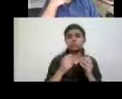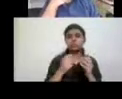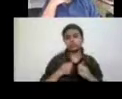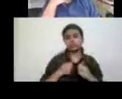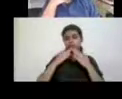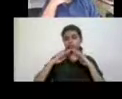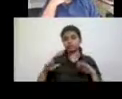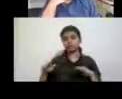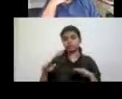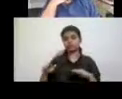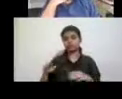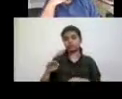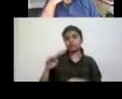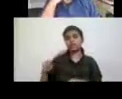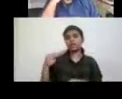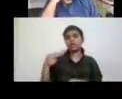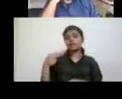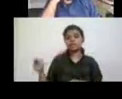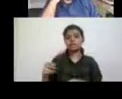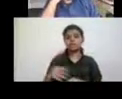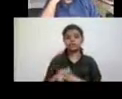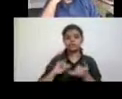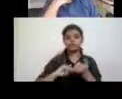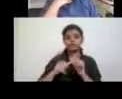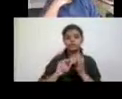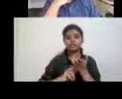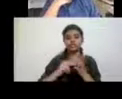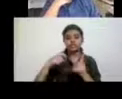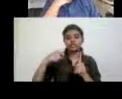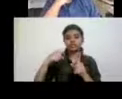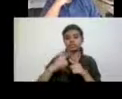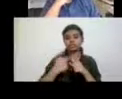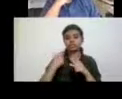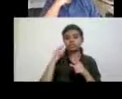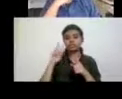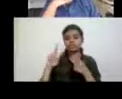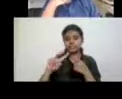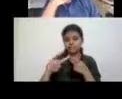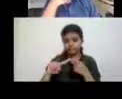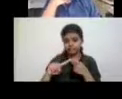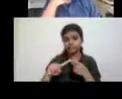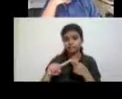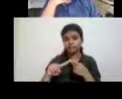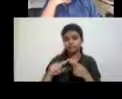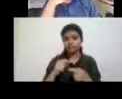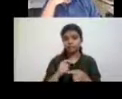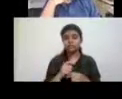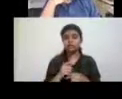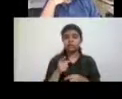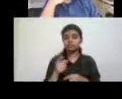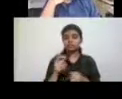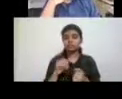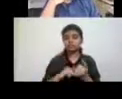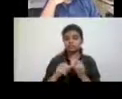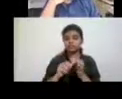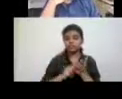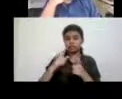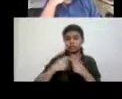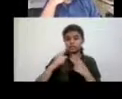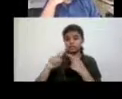whose name was, uh, uh, Sanjeev Priti, uh, who wrote about, um, who wrote about, uh,